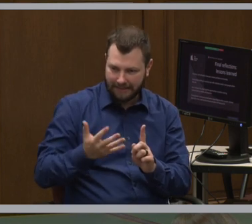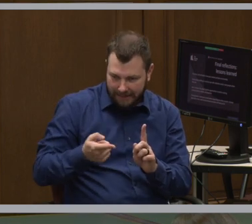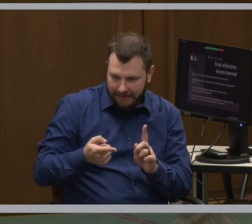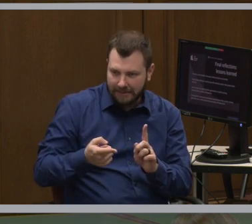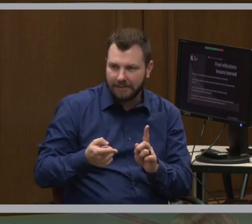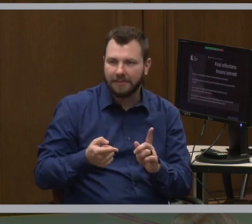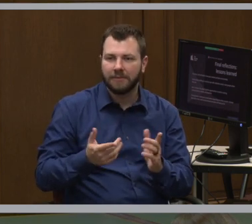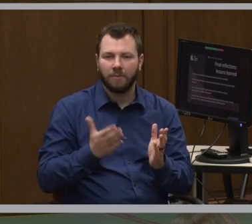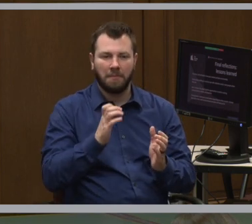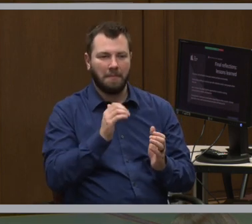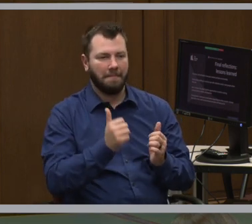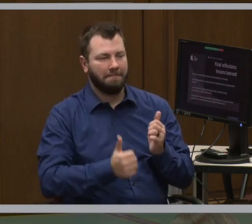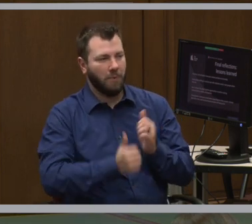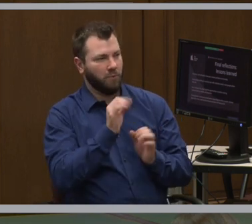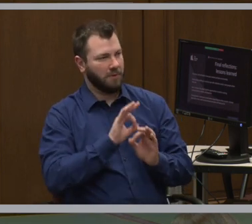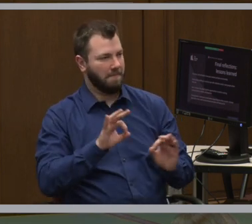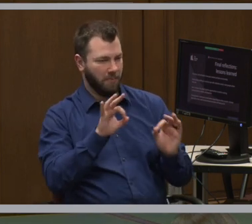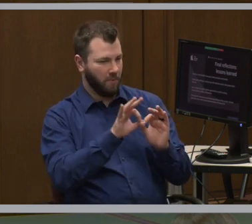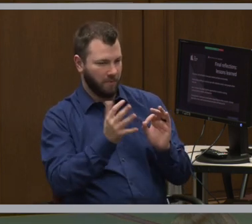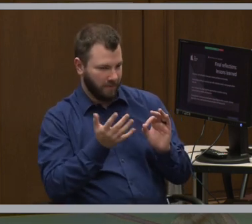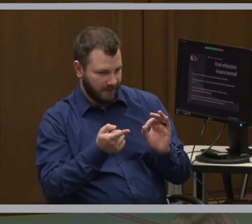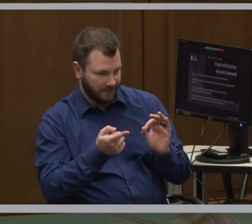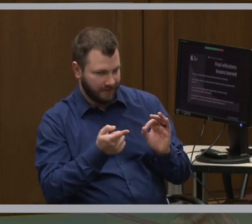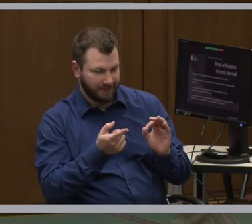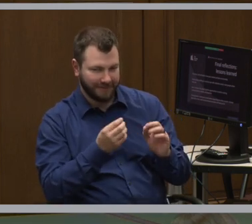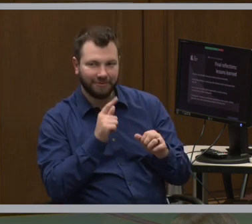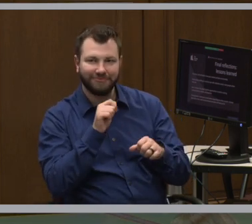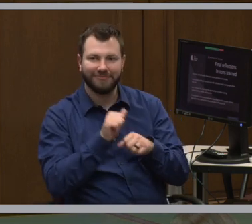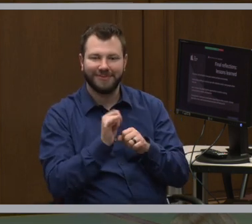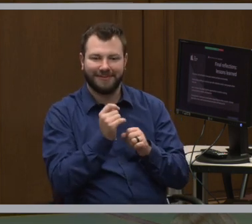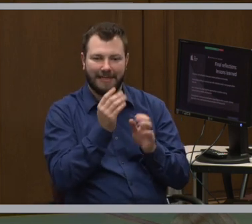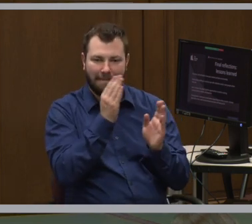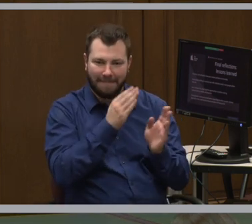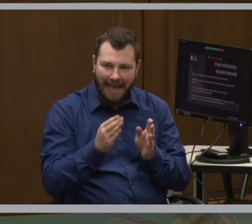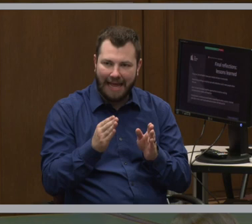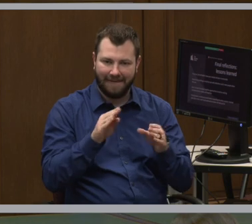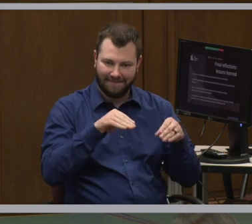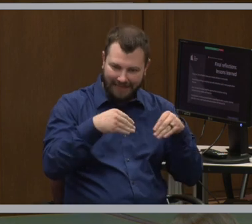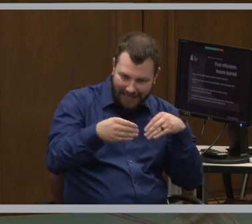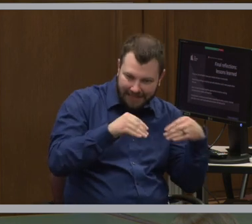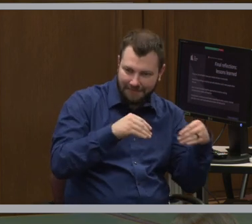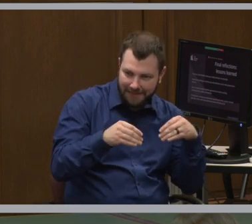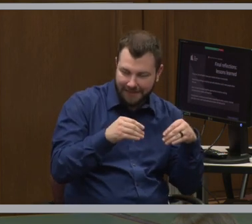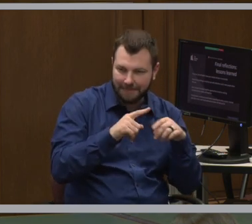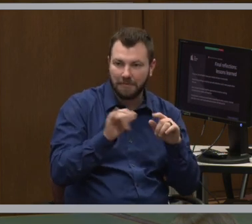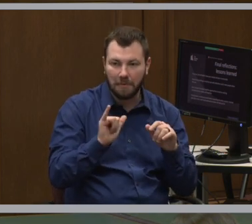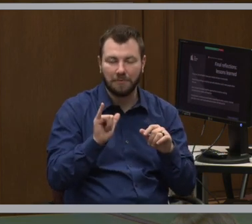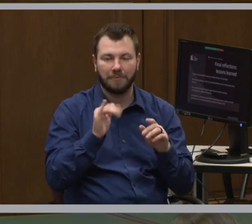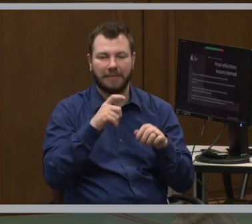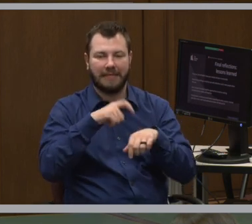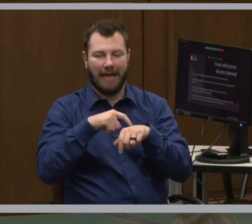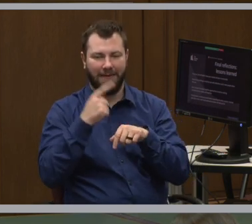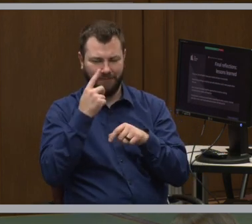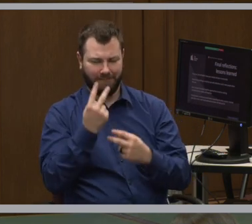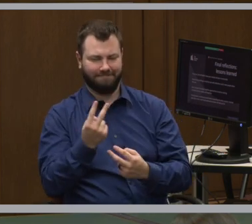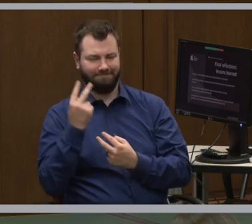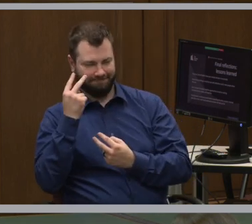is going to be most important, and really just planning flexibly and incrementally, but also planning time for a reflection.